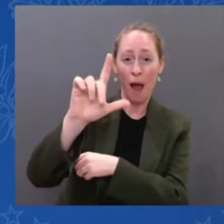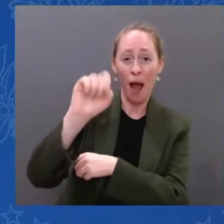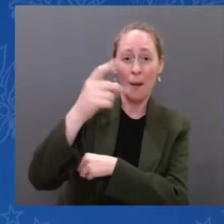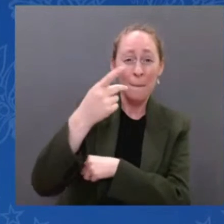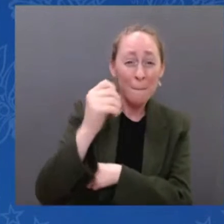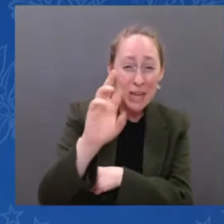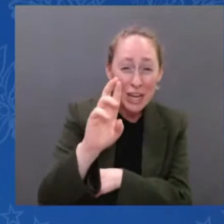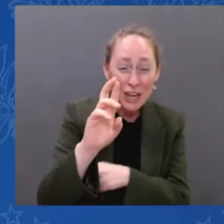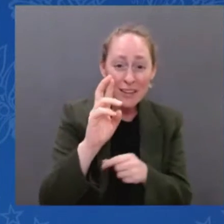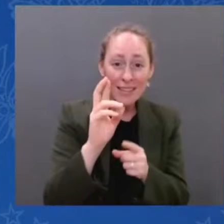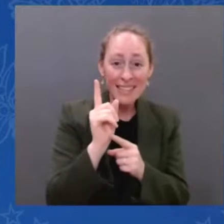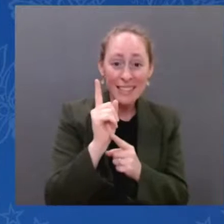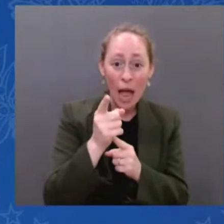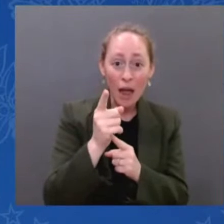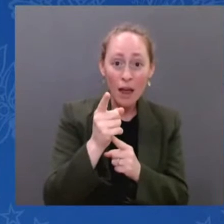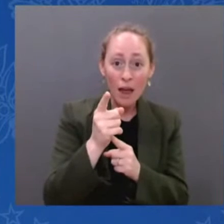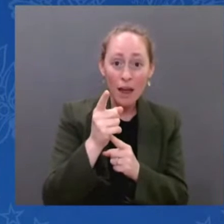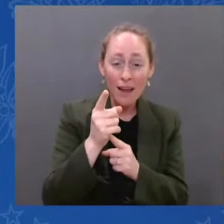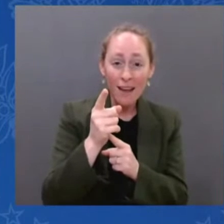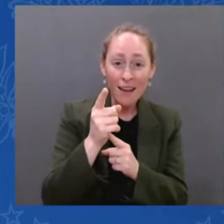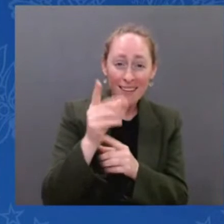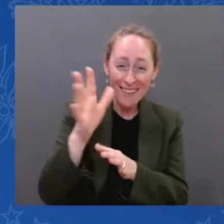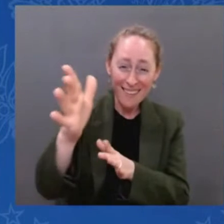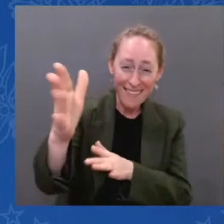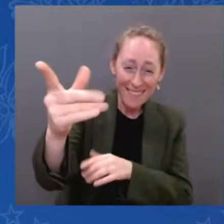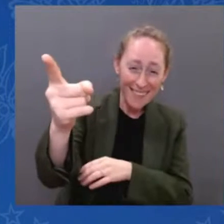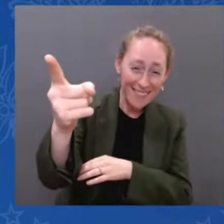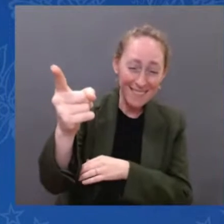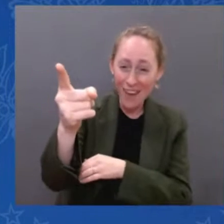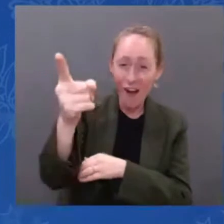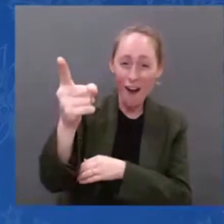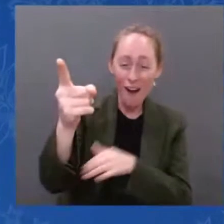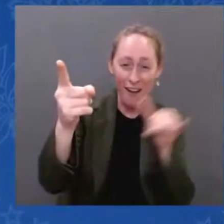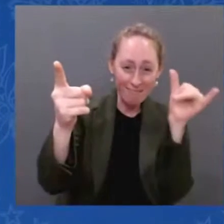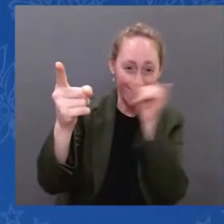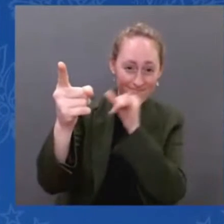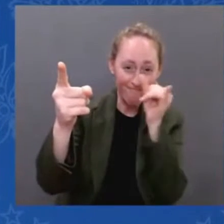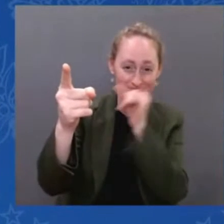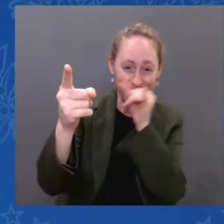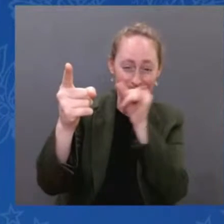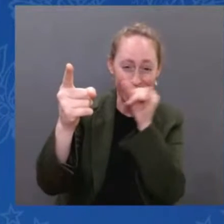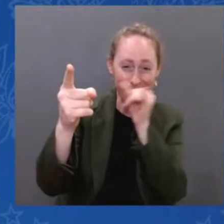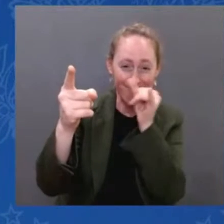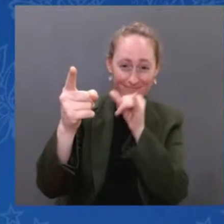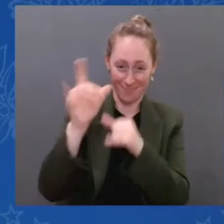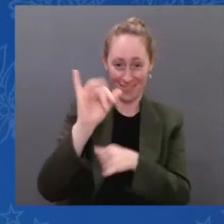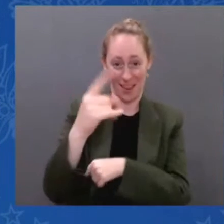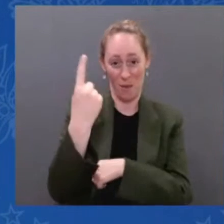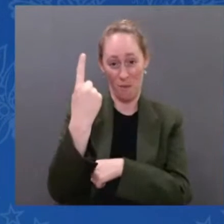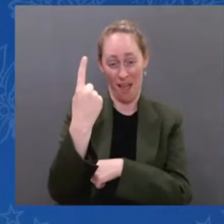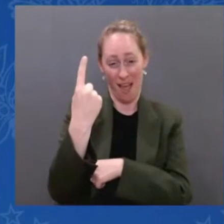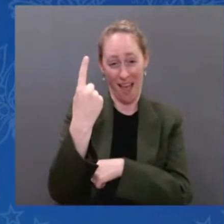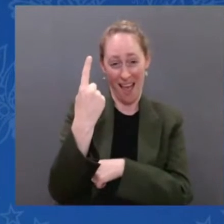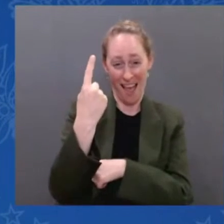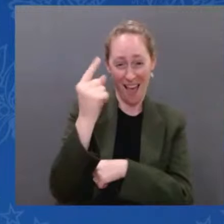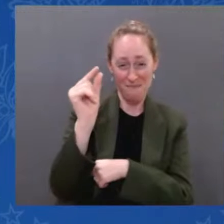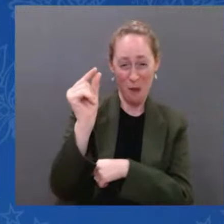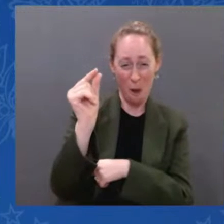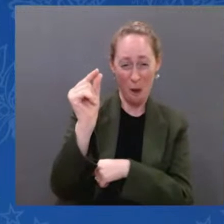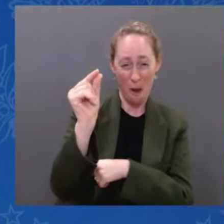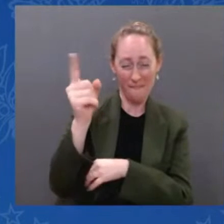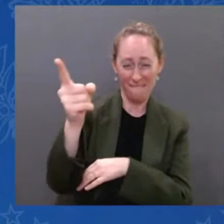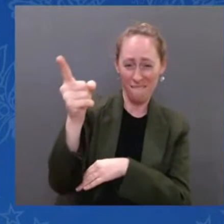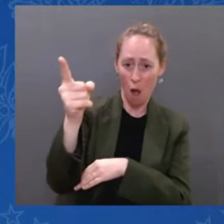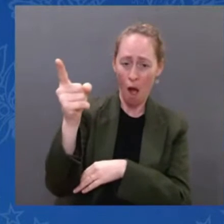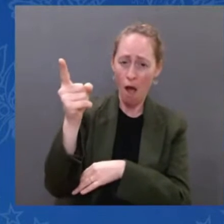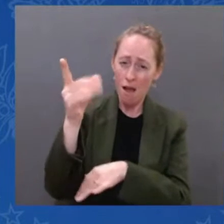for over 13 billion years. And by the way, we're going back further because this is just the first image.